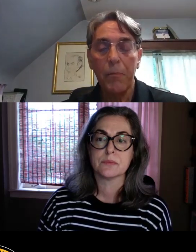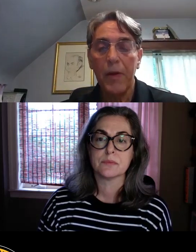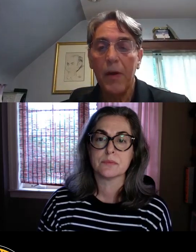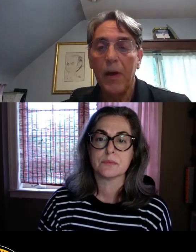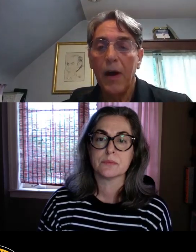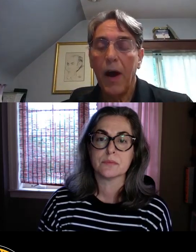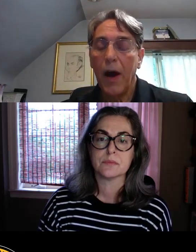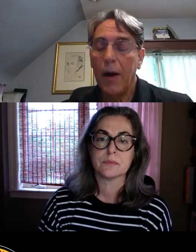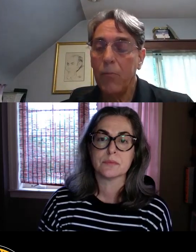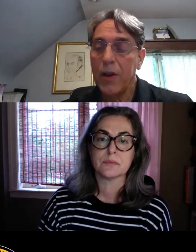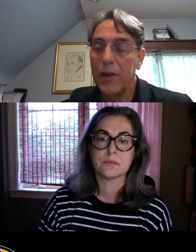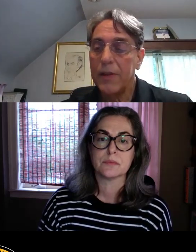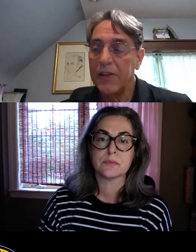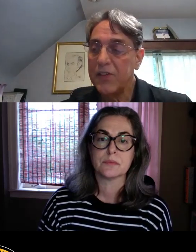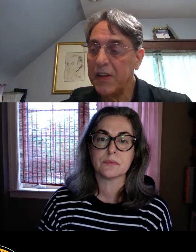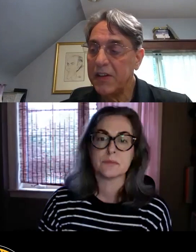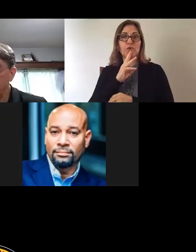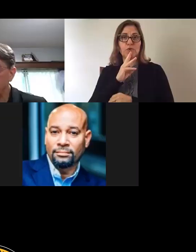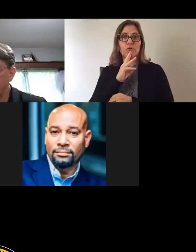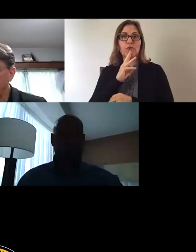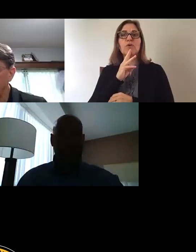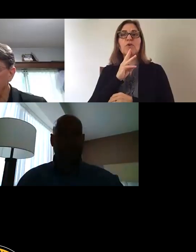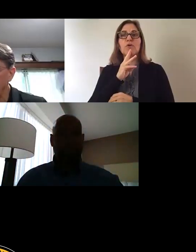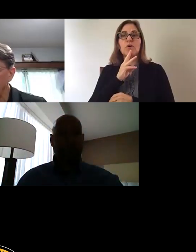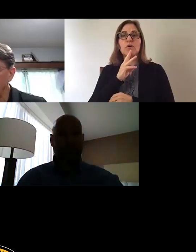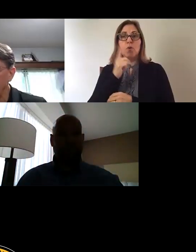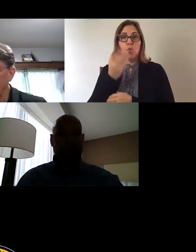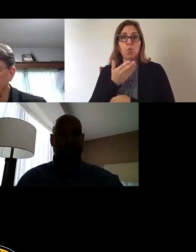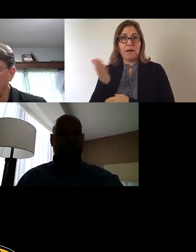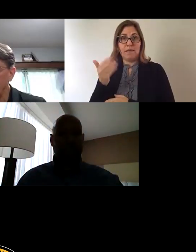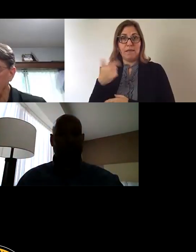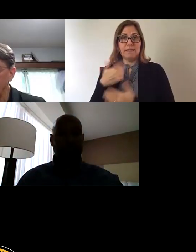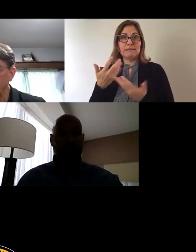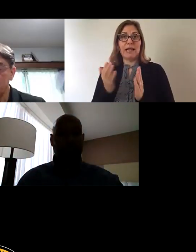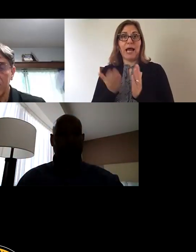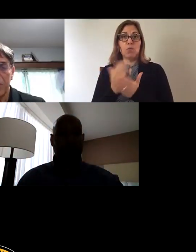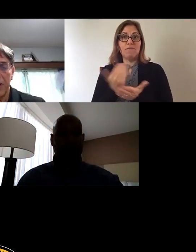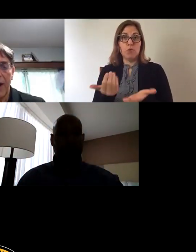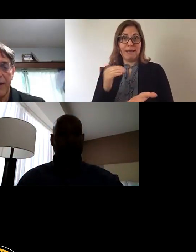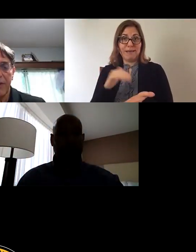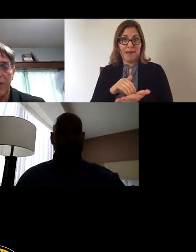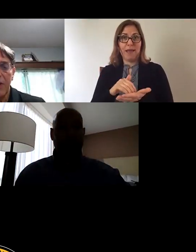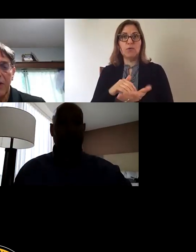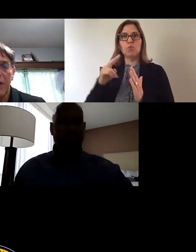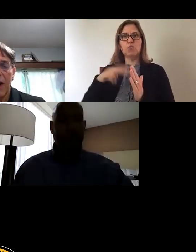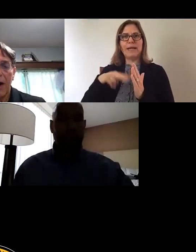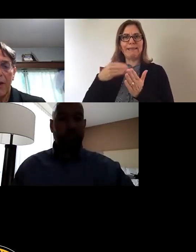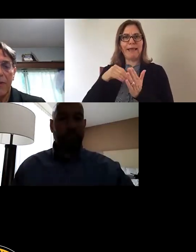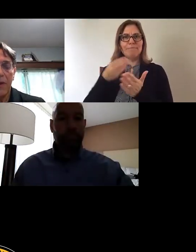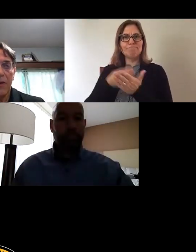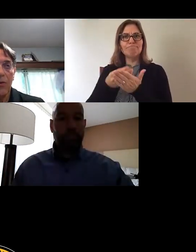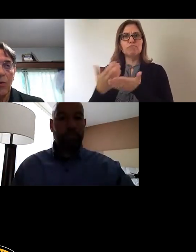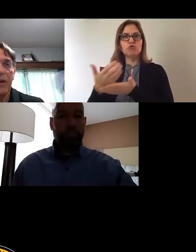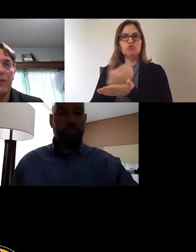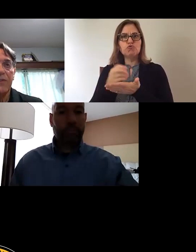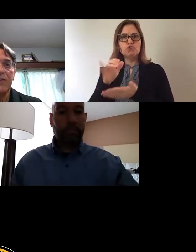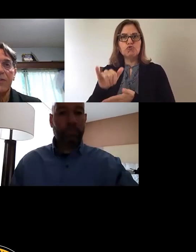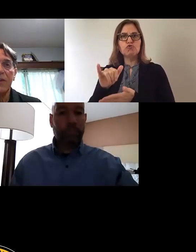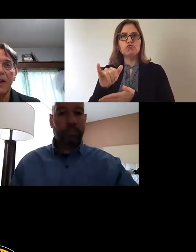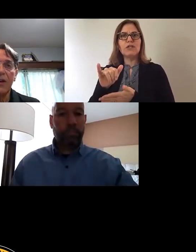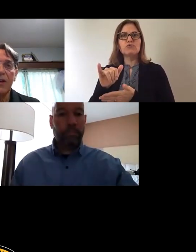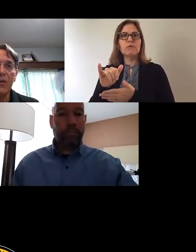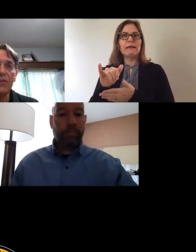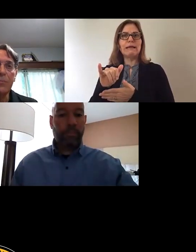water. Um, one of the things that I, I reviewed again, uh, in reading the treasury guidance, uh, the authorities